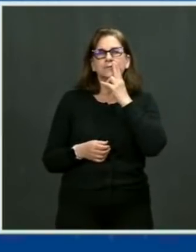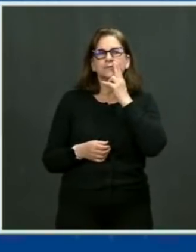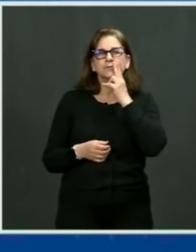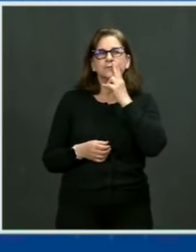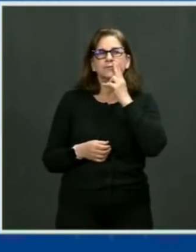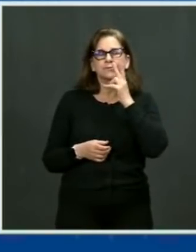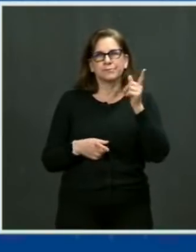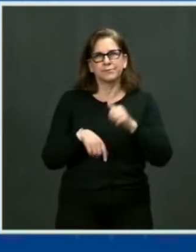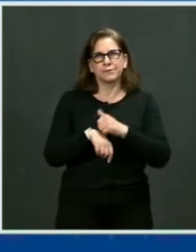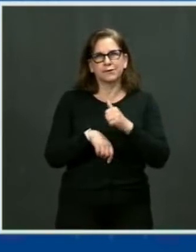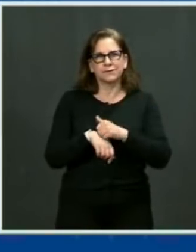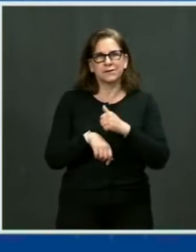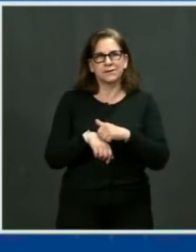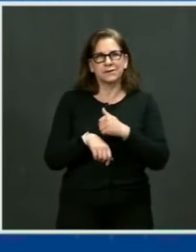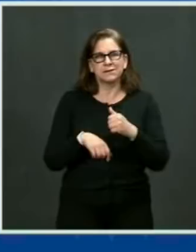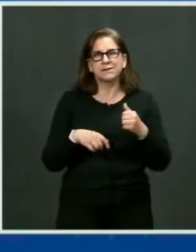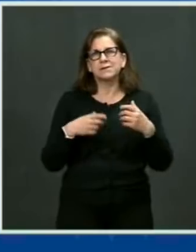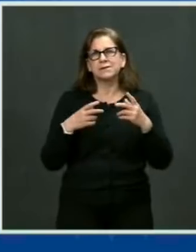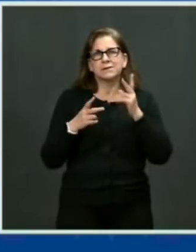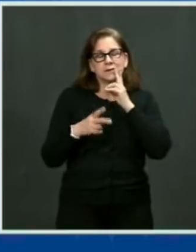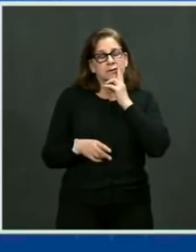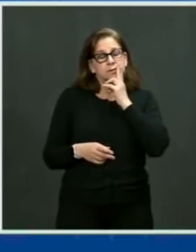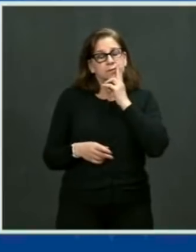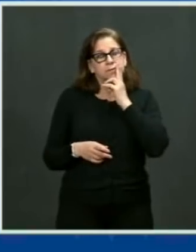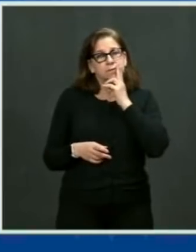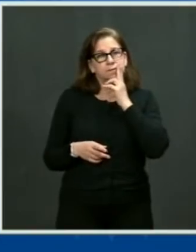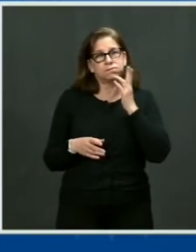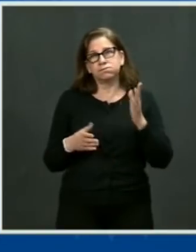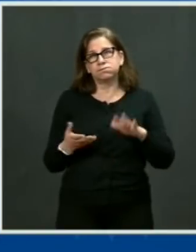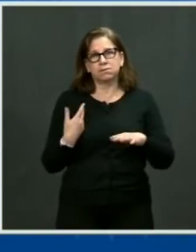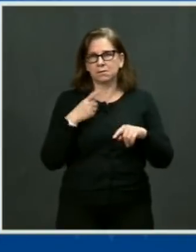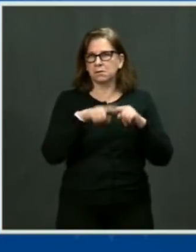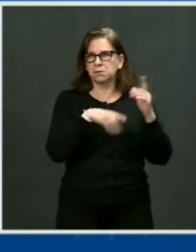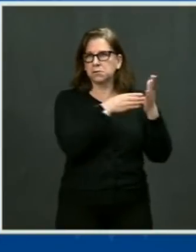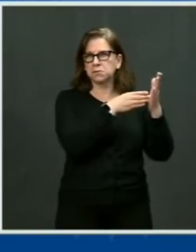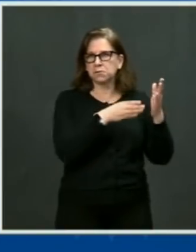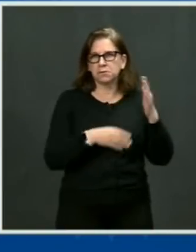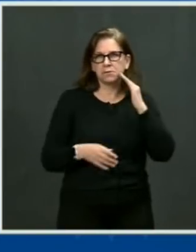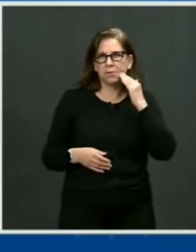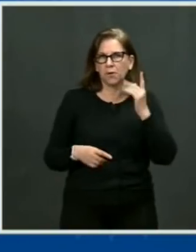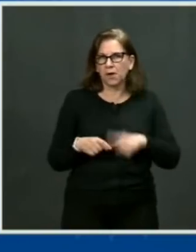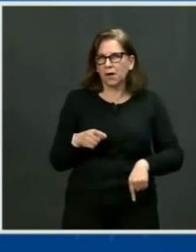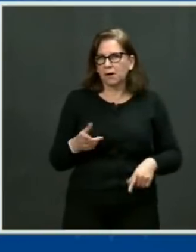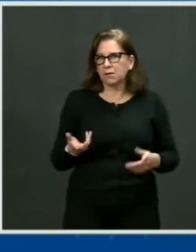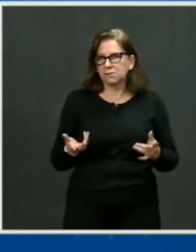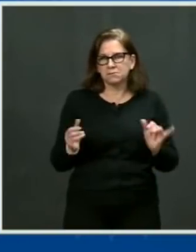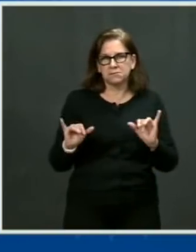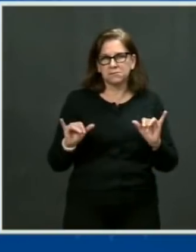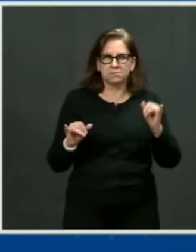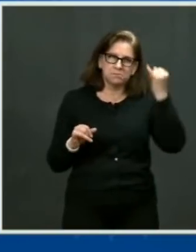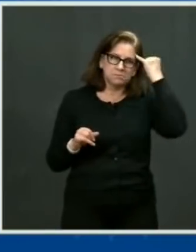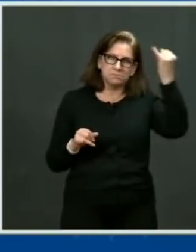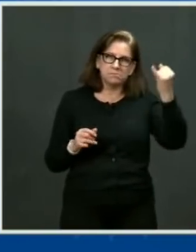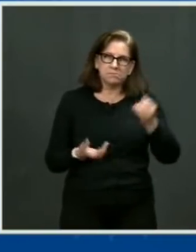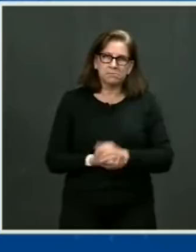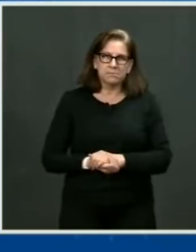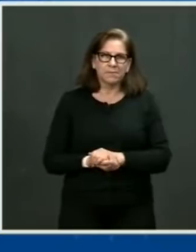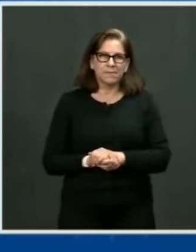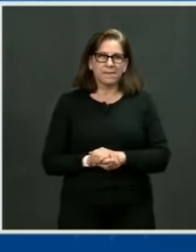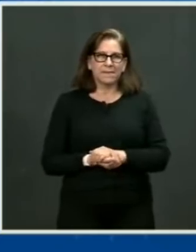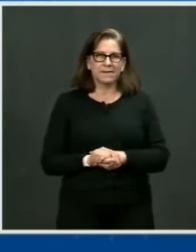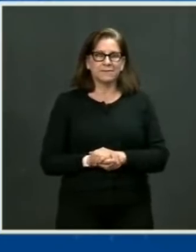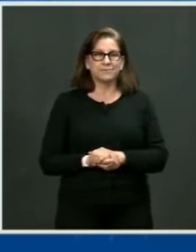they were causing, the cancer caused and the like. Imagine where we'd be. But this is the only outfit